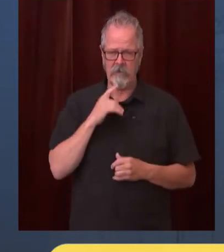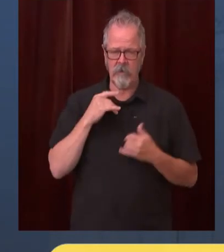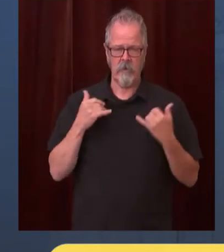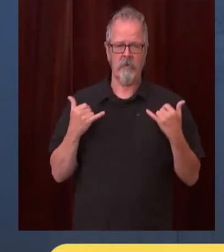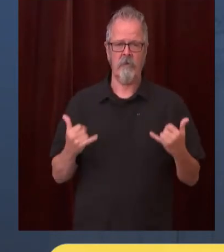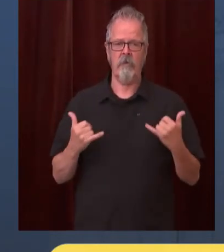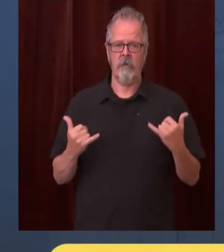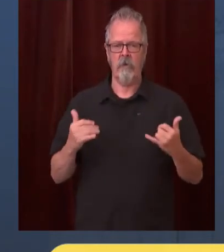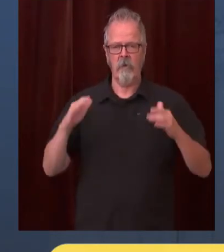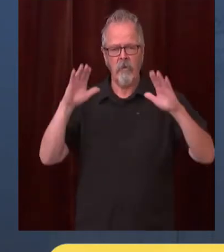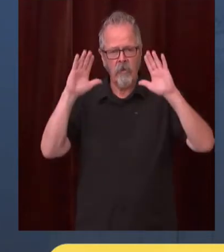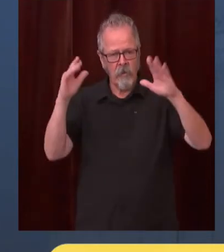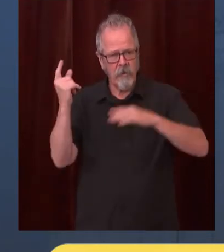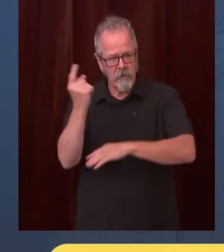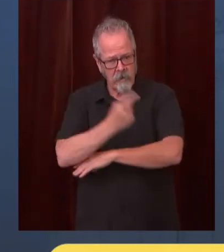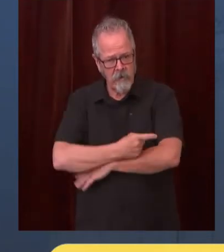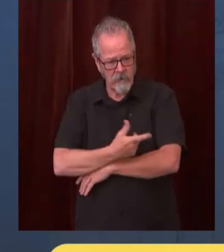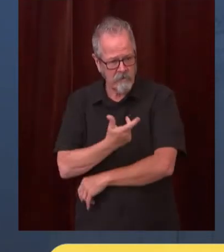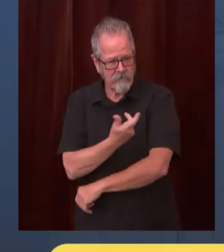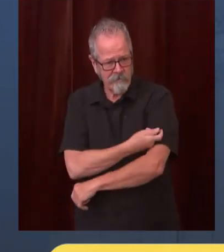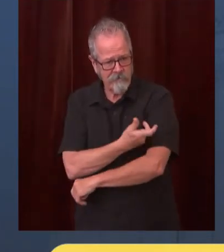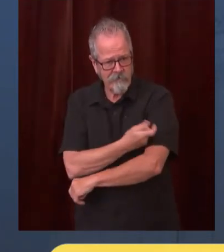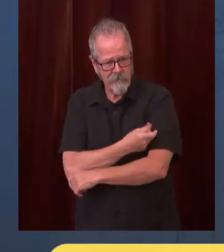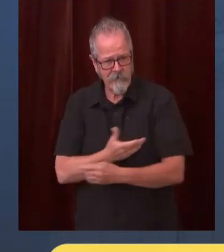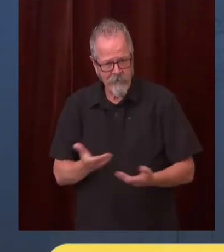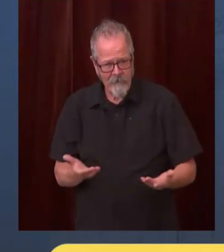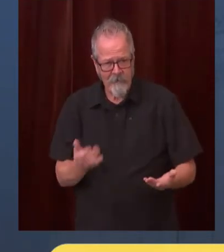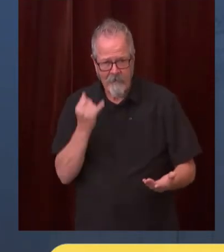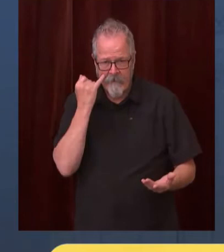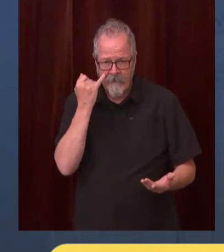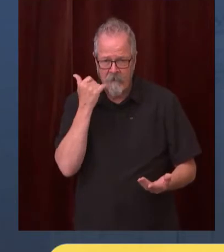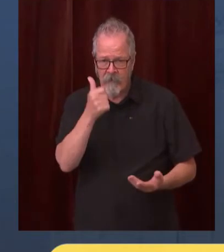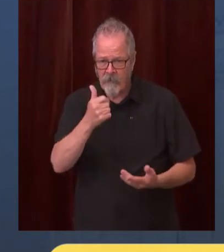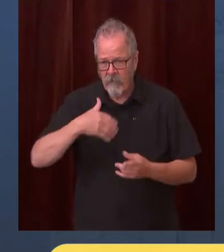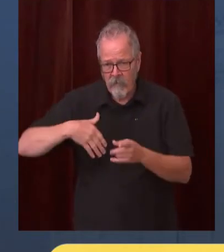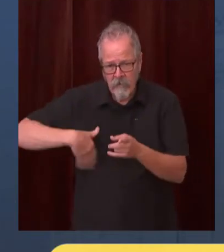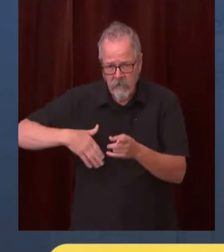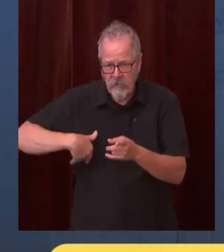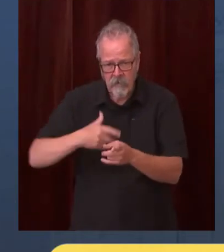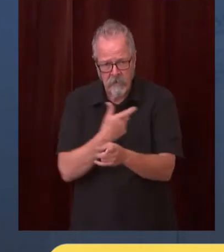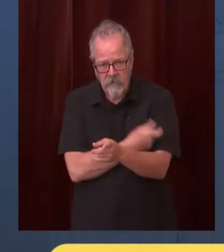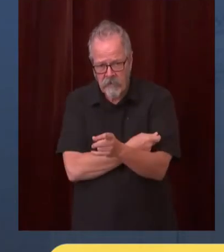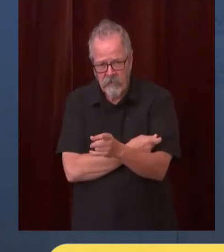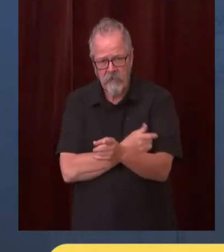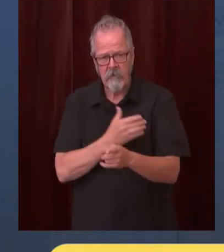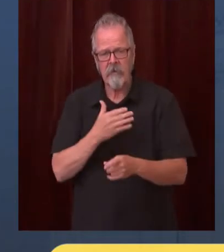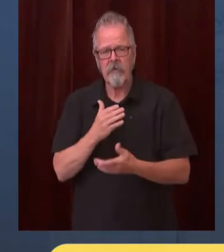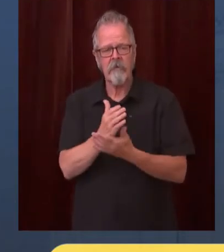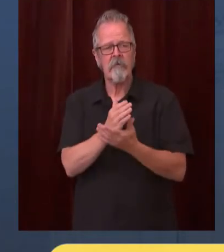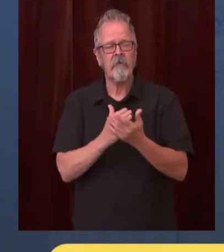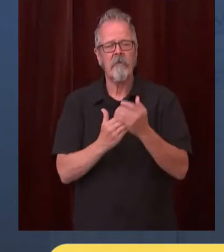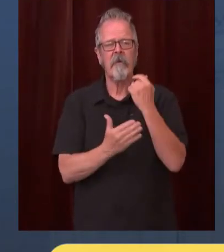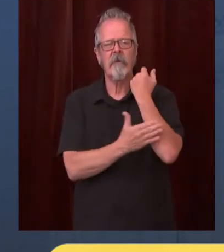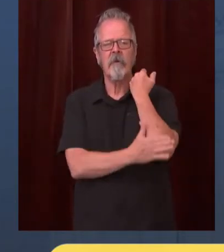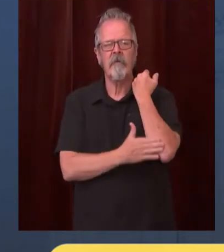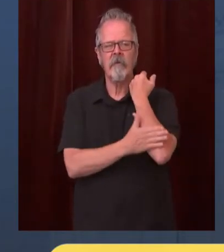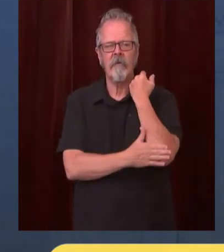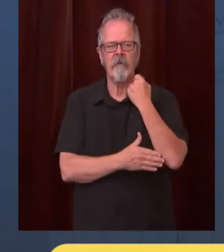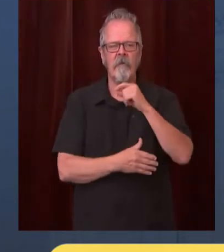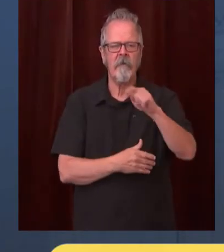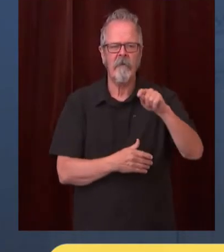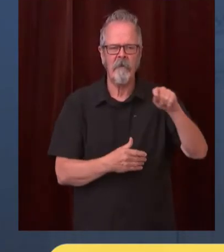50 times more likely to be hospitalized from covet so i hope people make plans today good day to do it